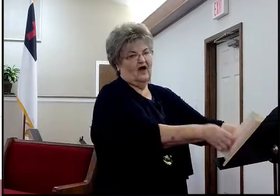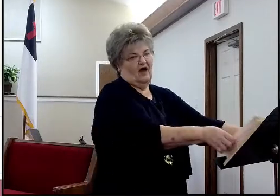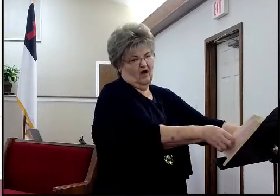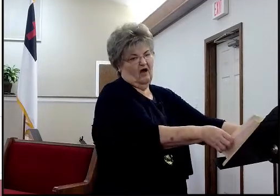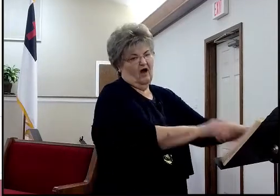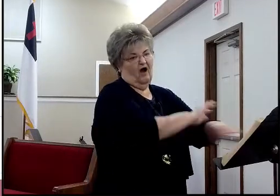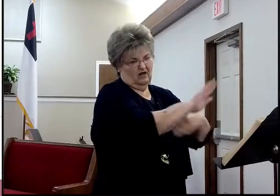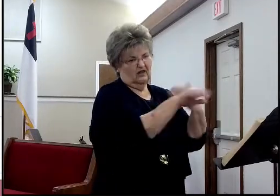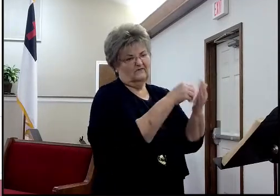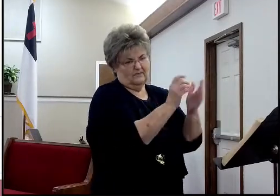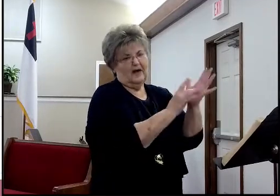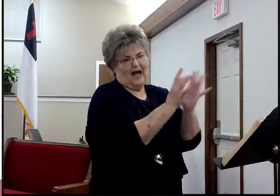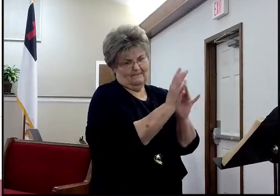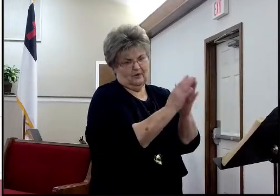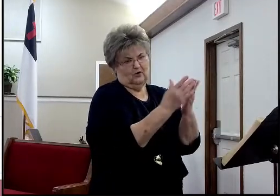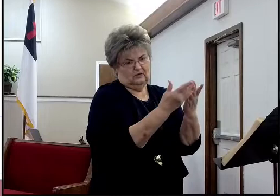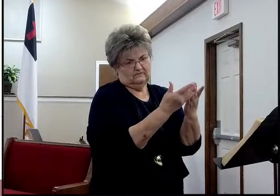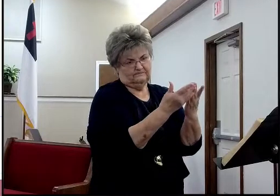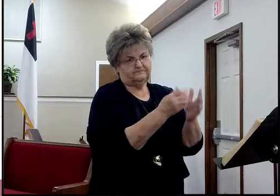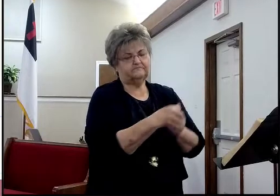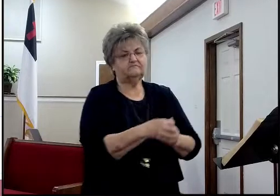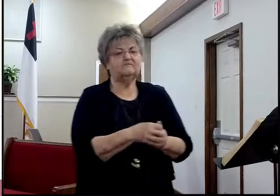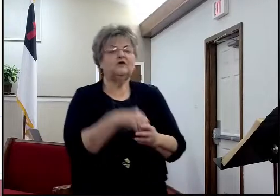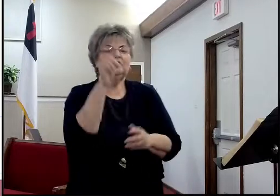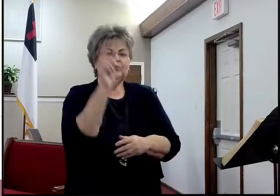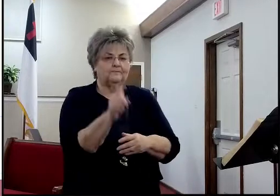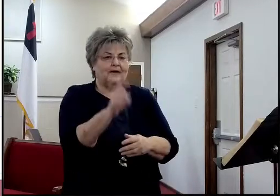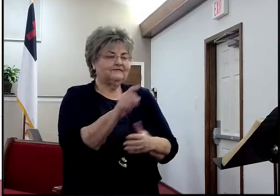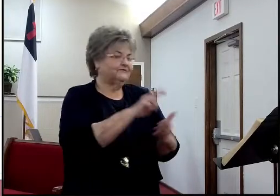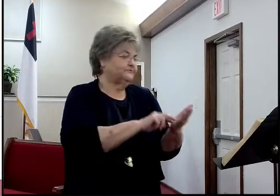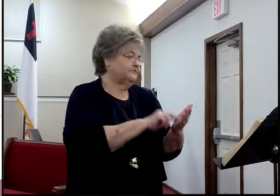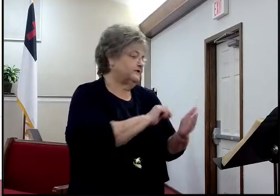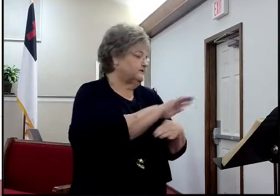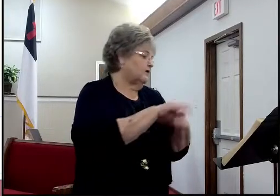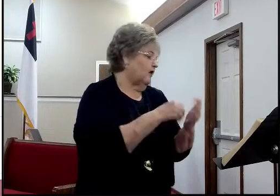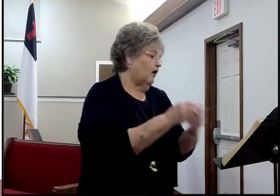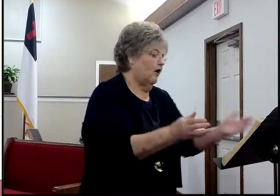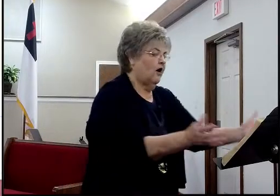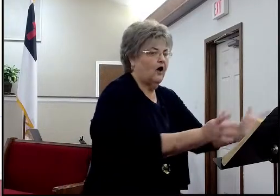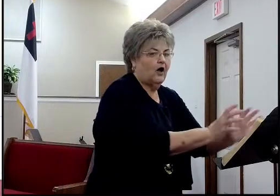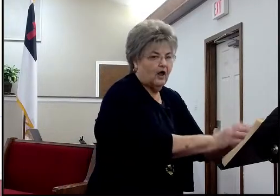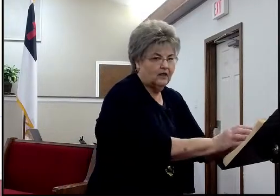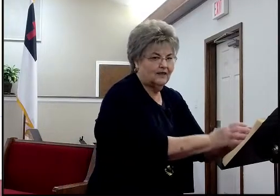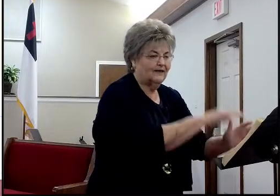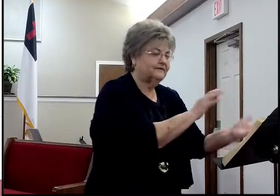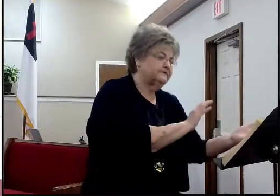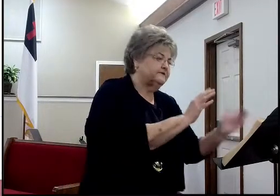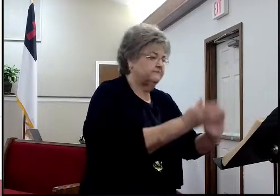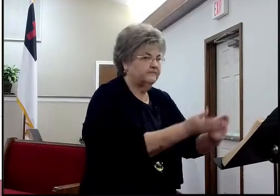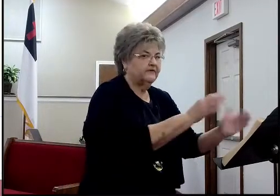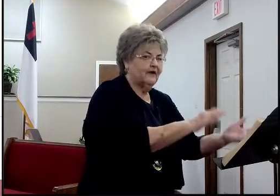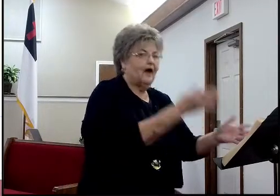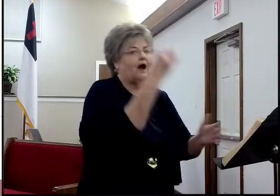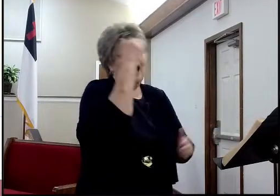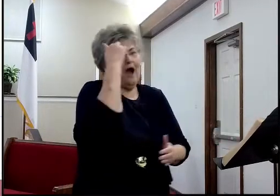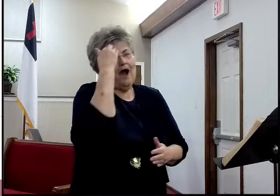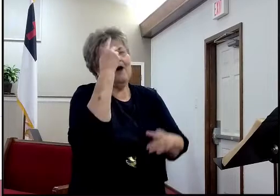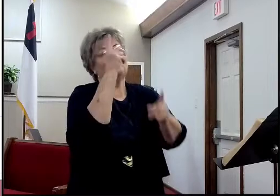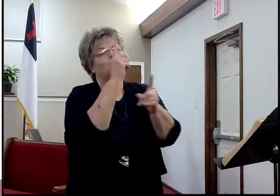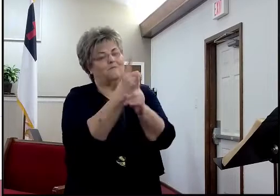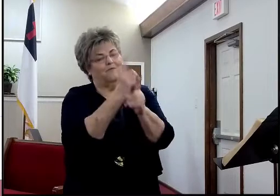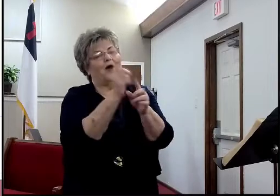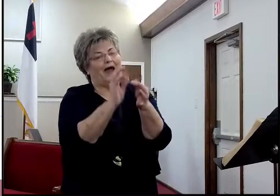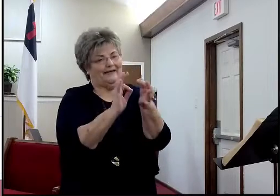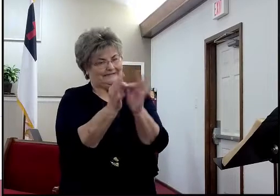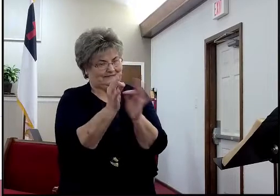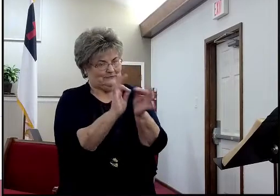Now, I can't tell you how many times I've heard in my life, and recently, and recently I hear it too, that people talk about, well, that's what